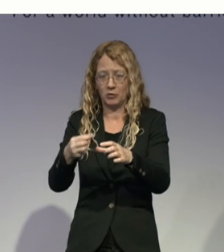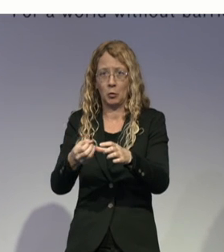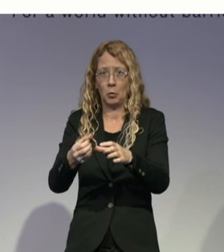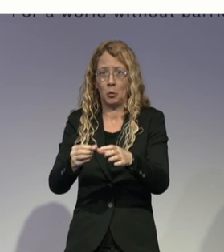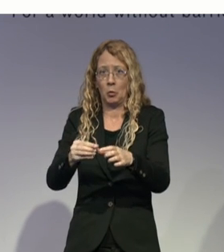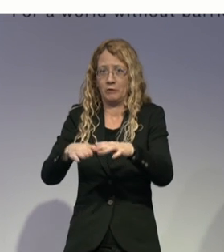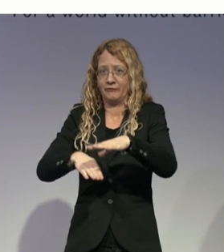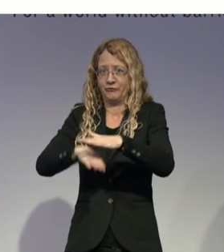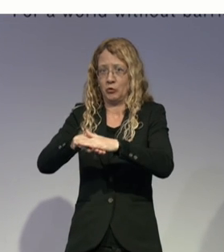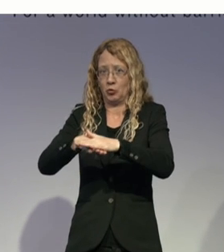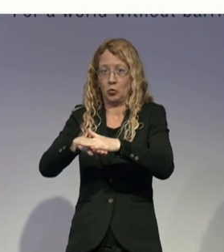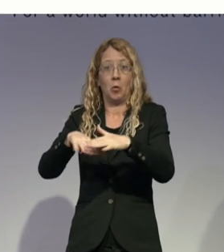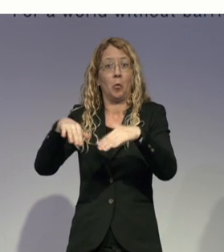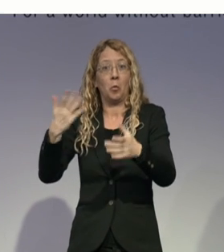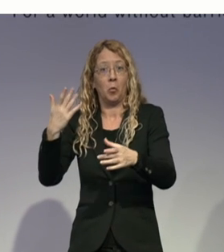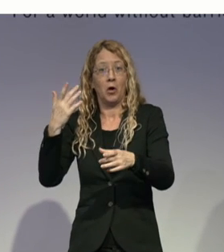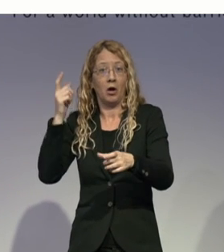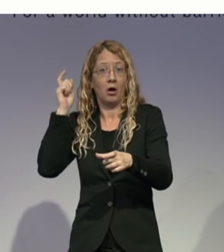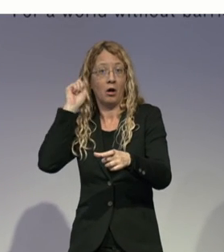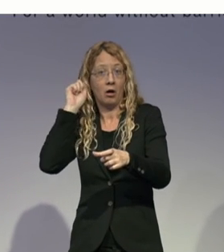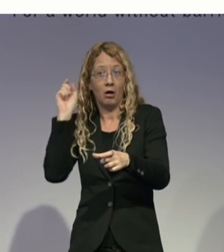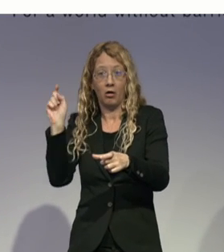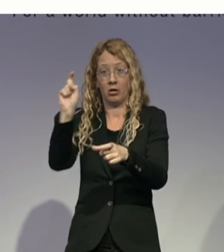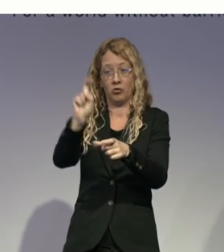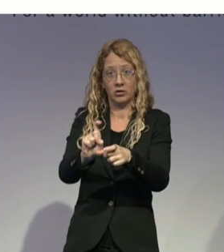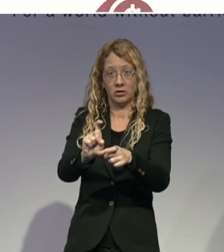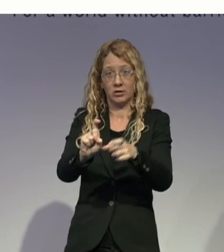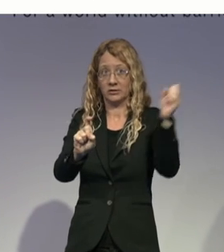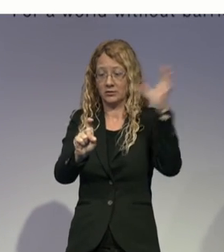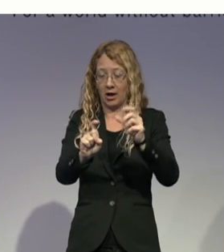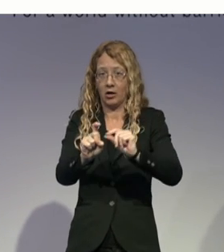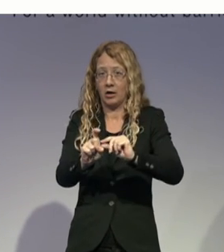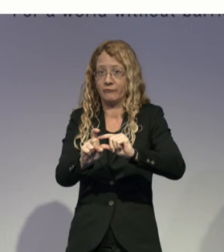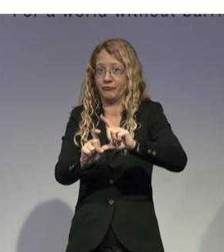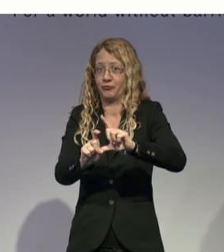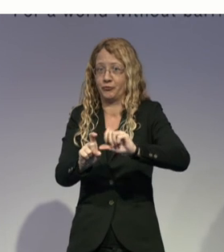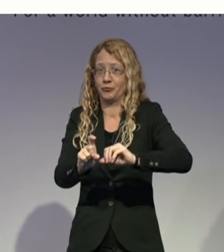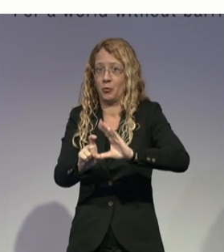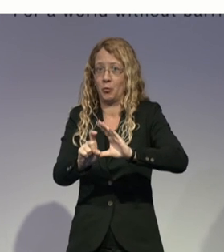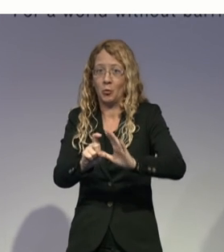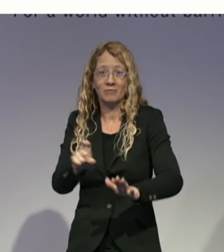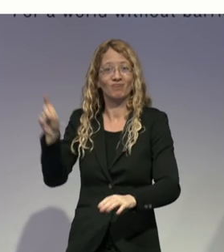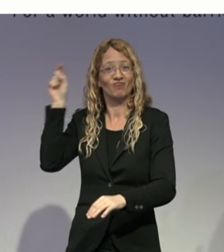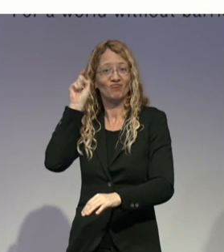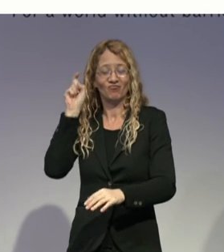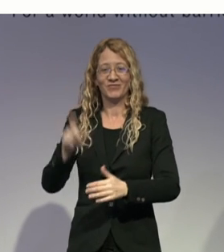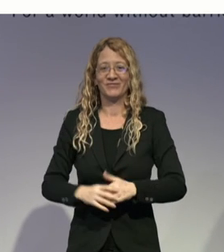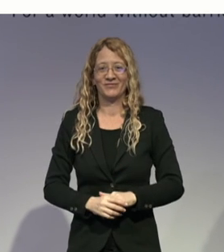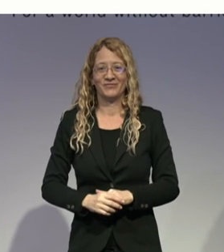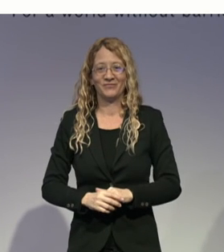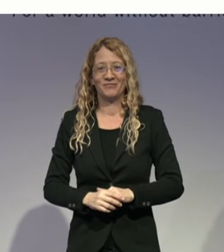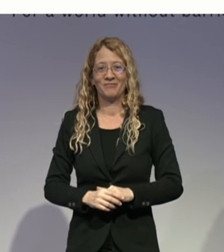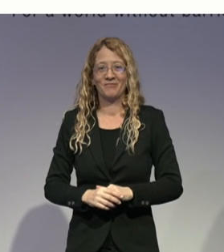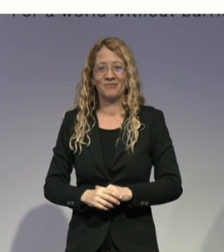This, around this solution, is not just a product, but we also provide a sustainable business